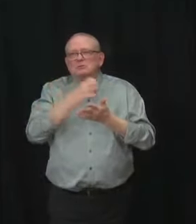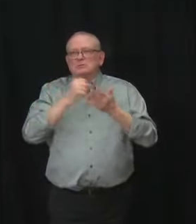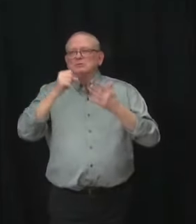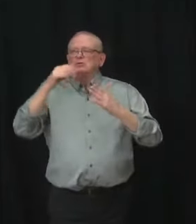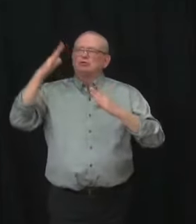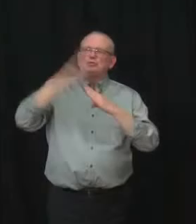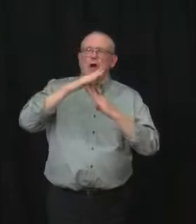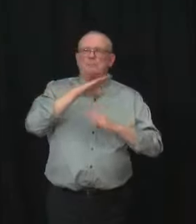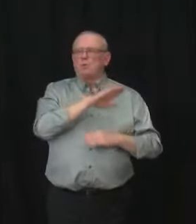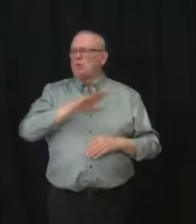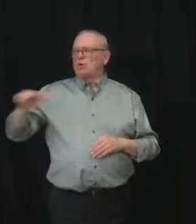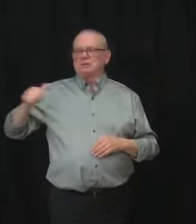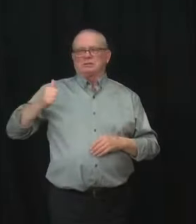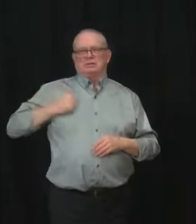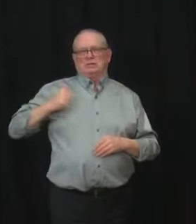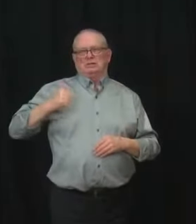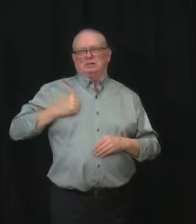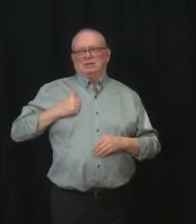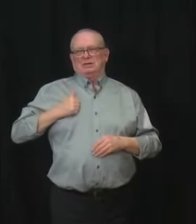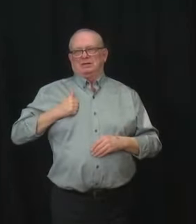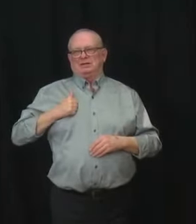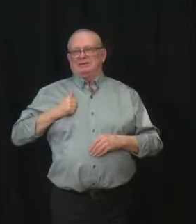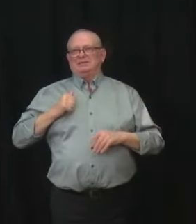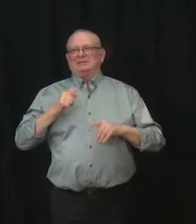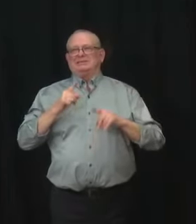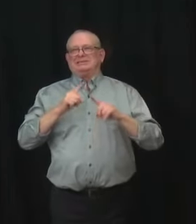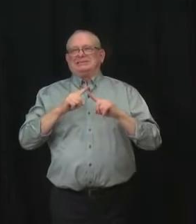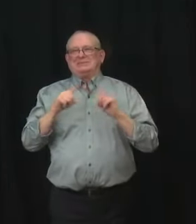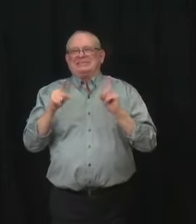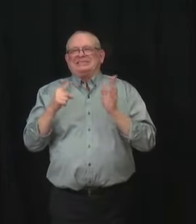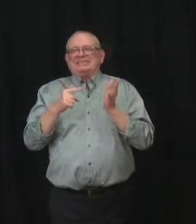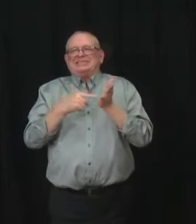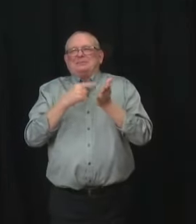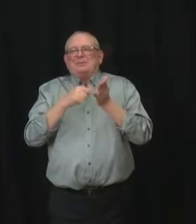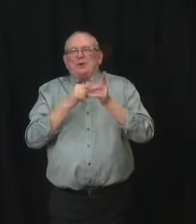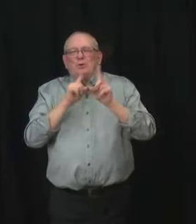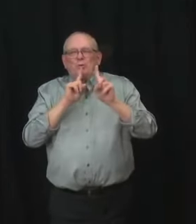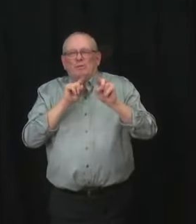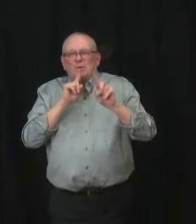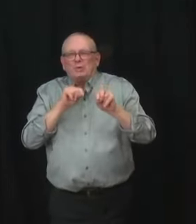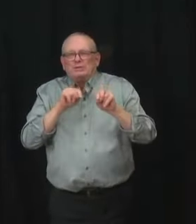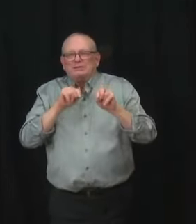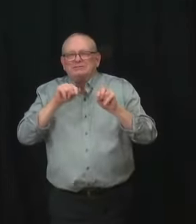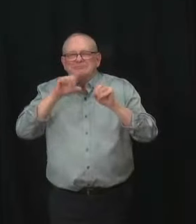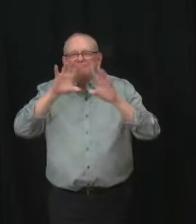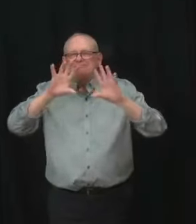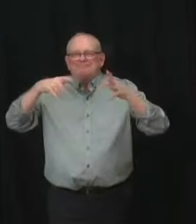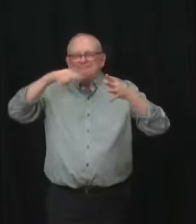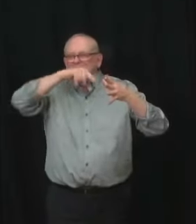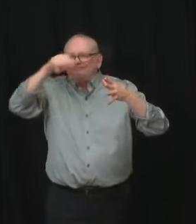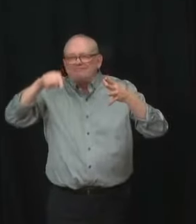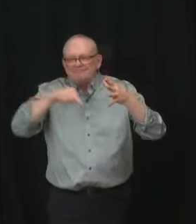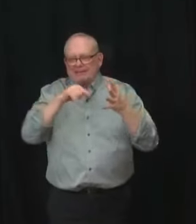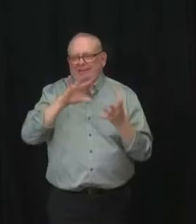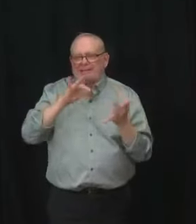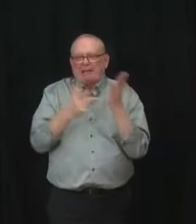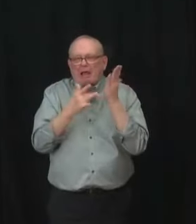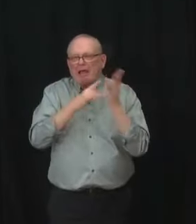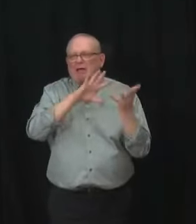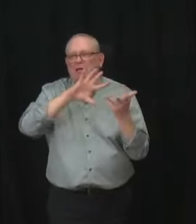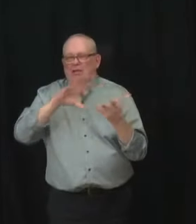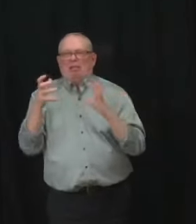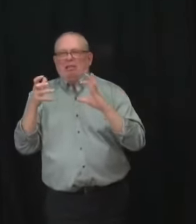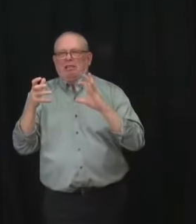of our response, including our reporting system. We'll continue to work to limit delays and resolve issues with